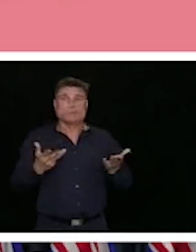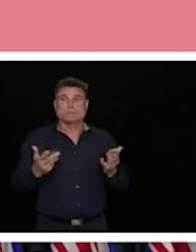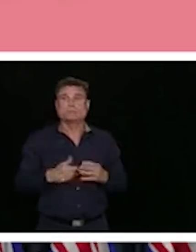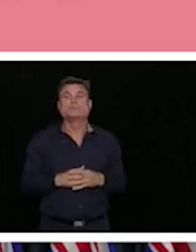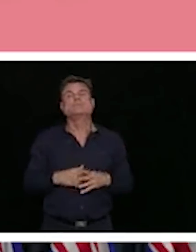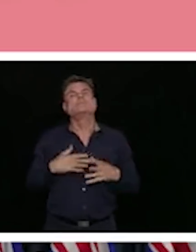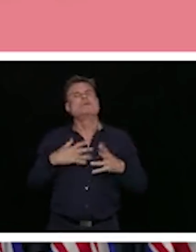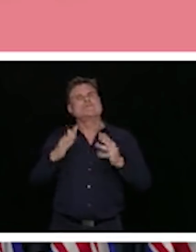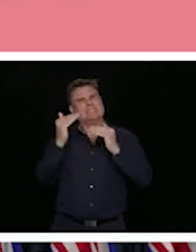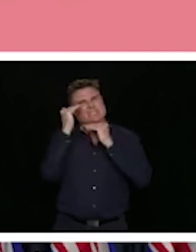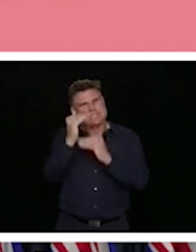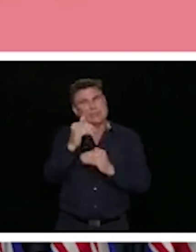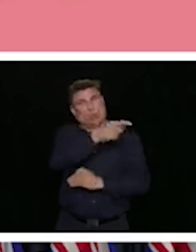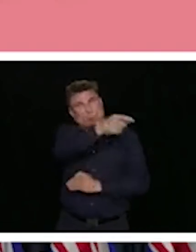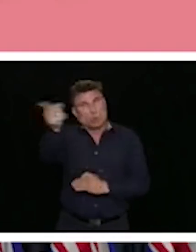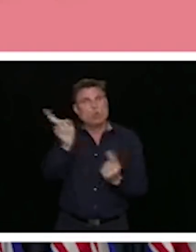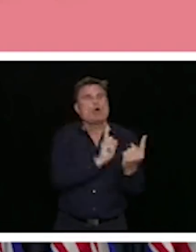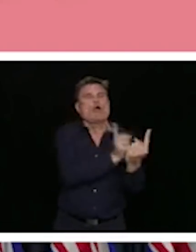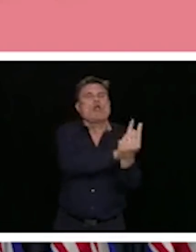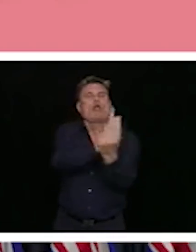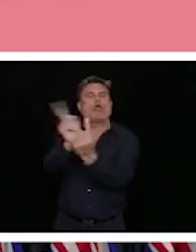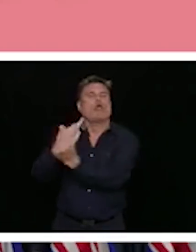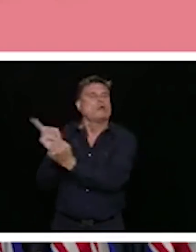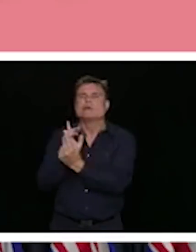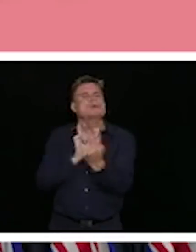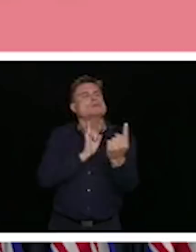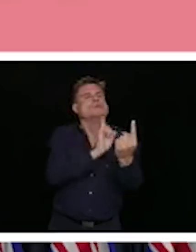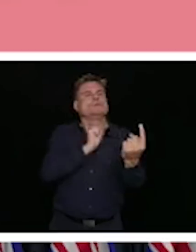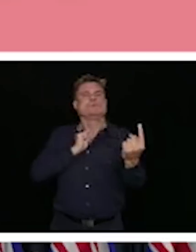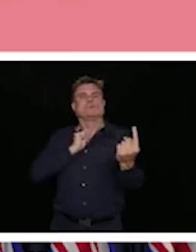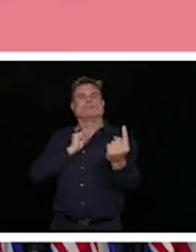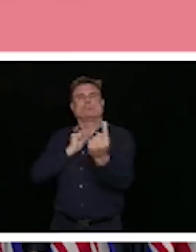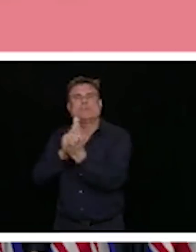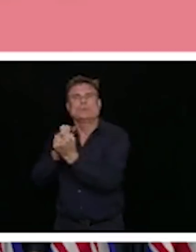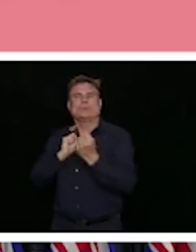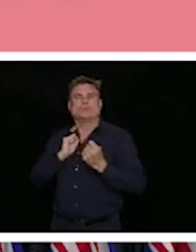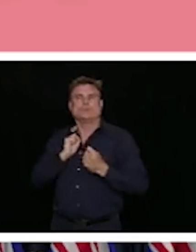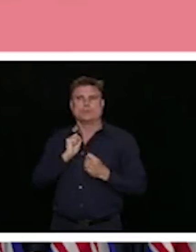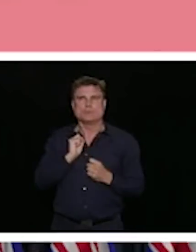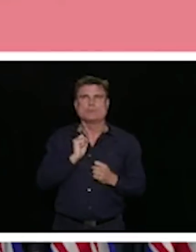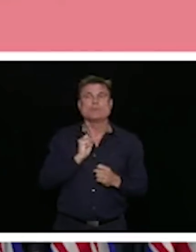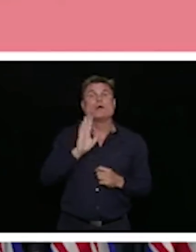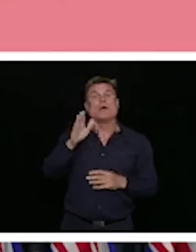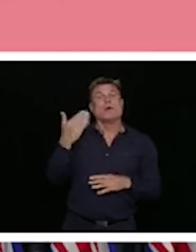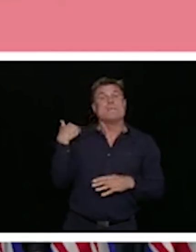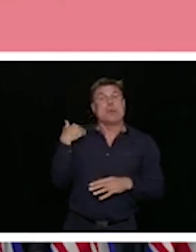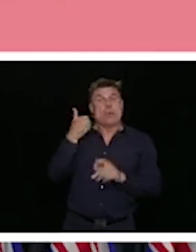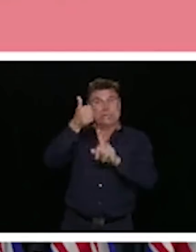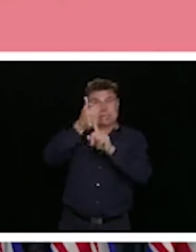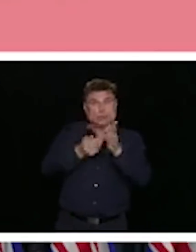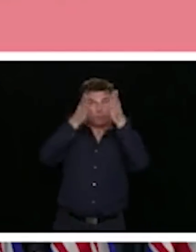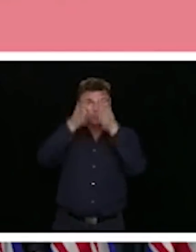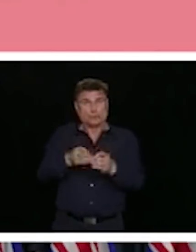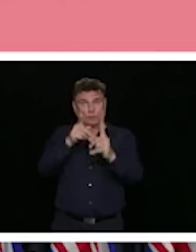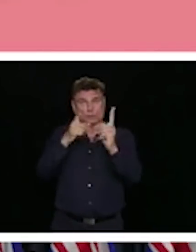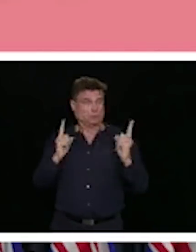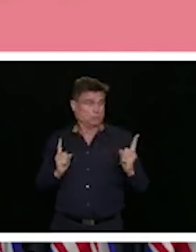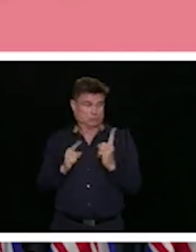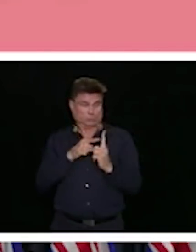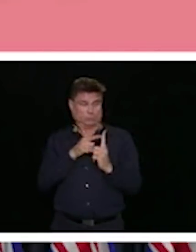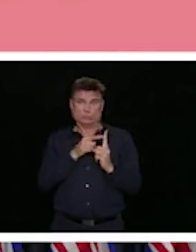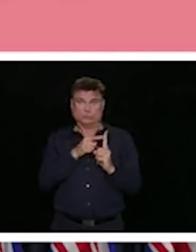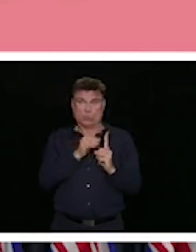see again, it has risen above one. That is concerning, because that's a level at one is where